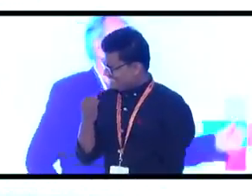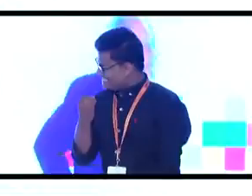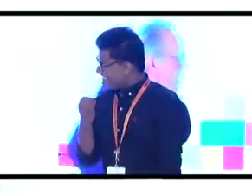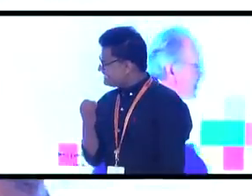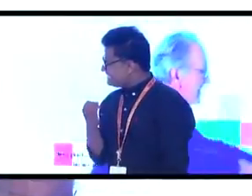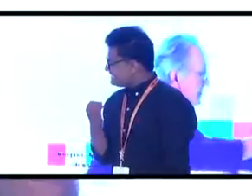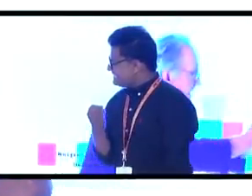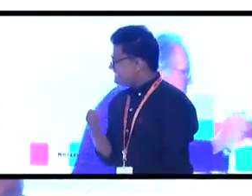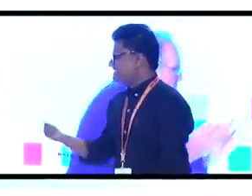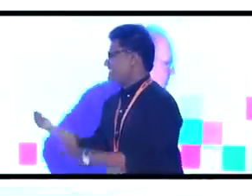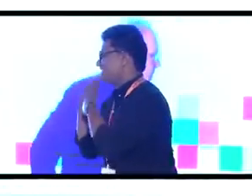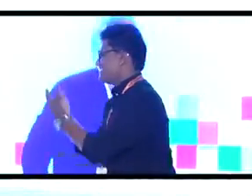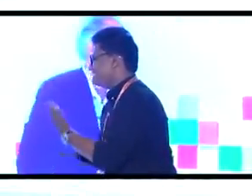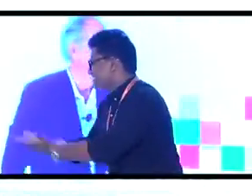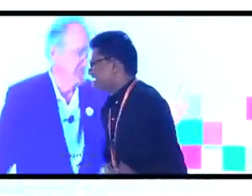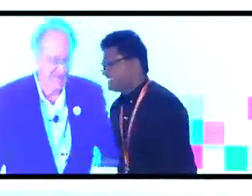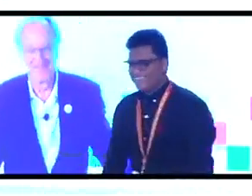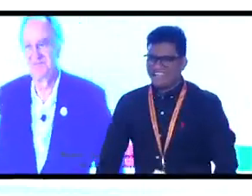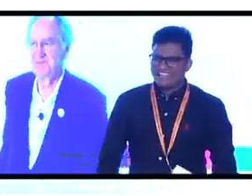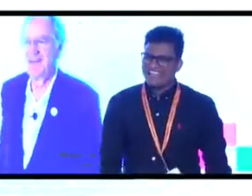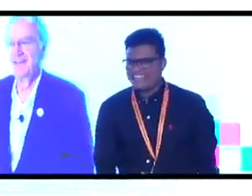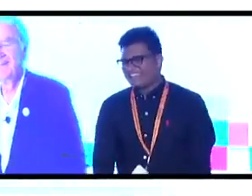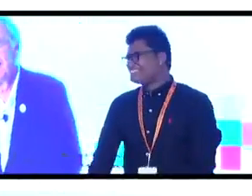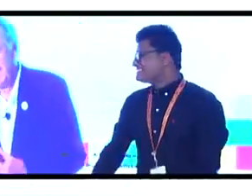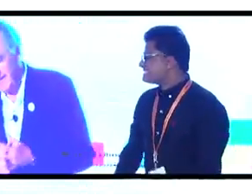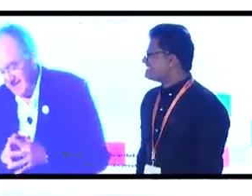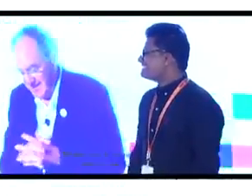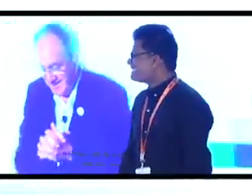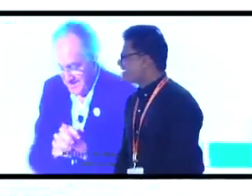So I'll let my interpreter do that.